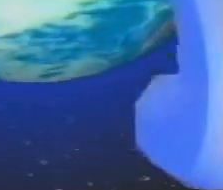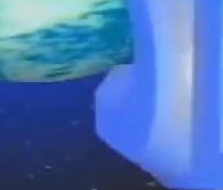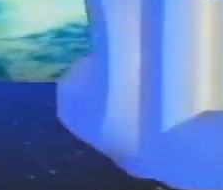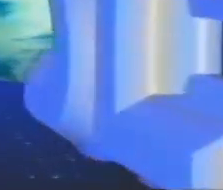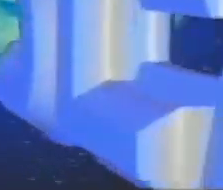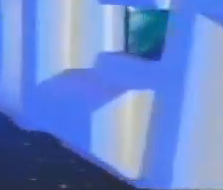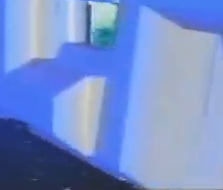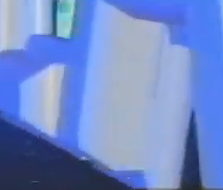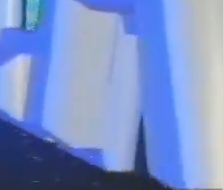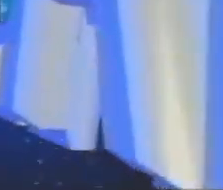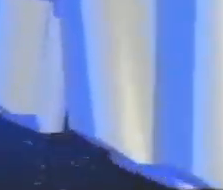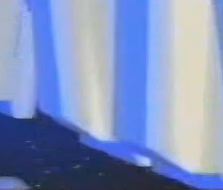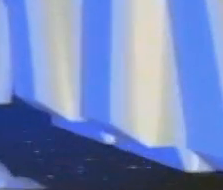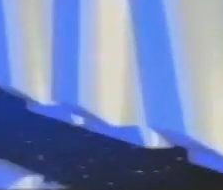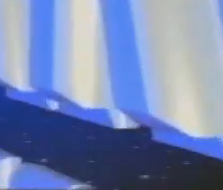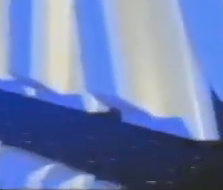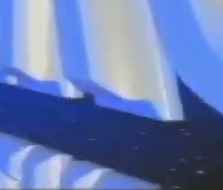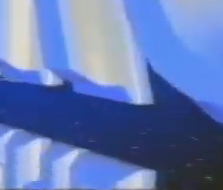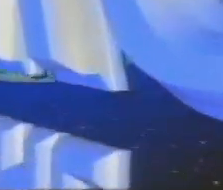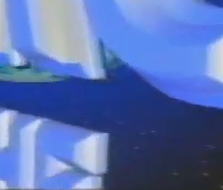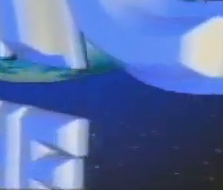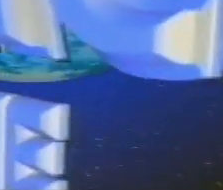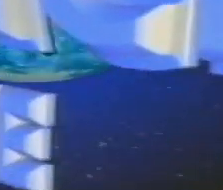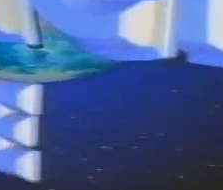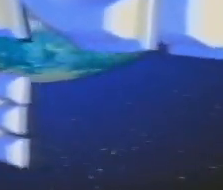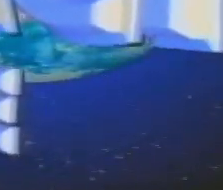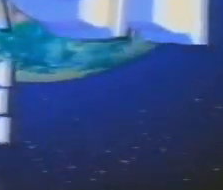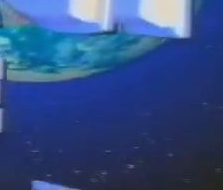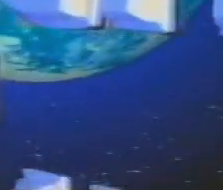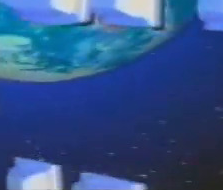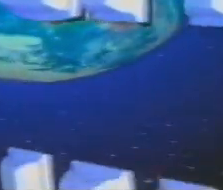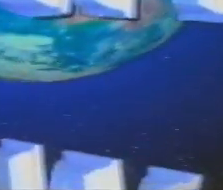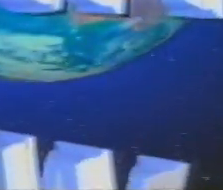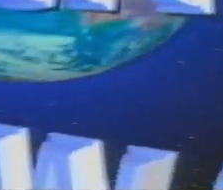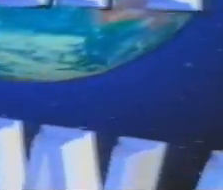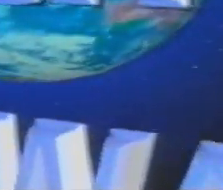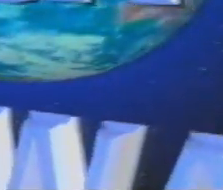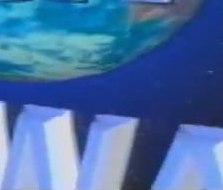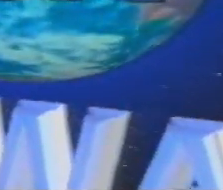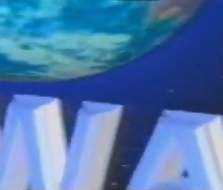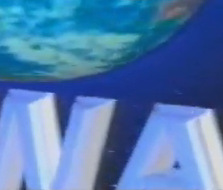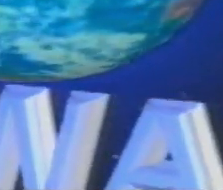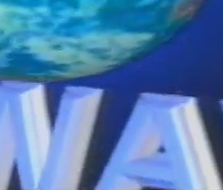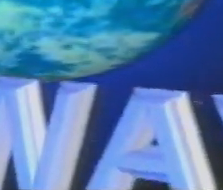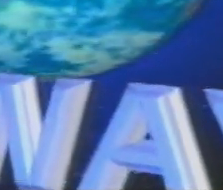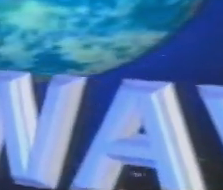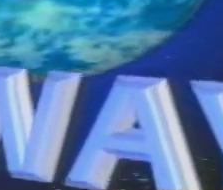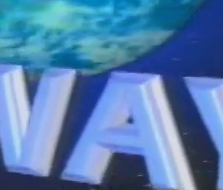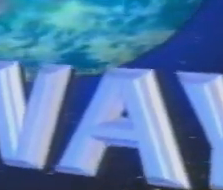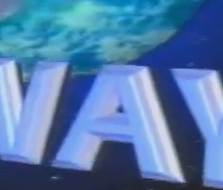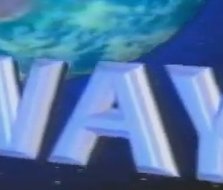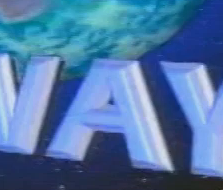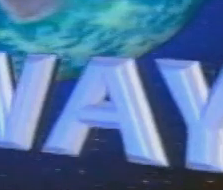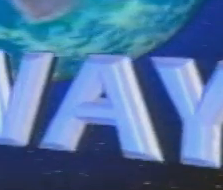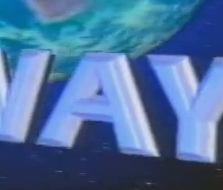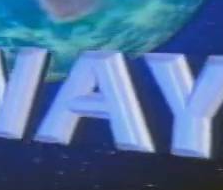right Won't it be grand to hear him say Well done